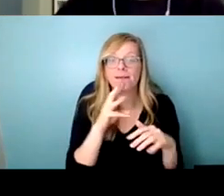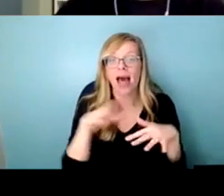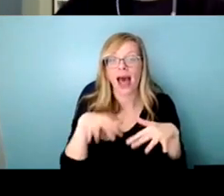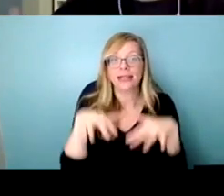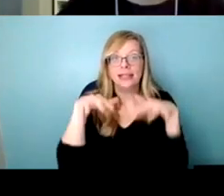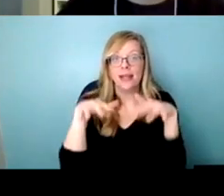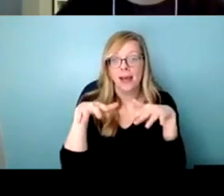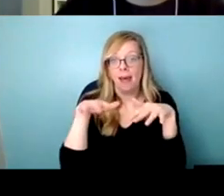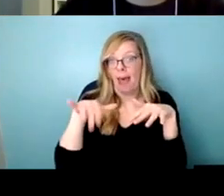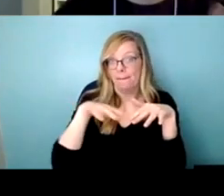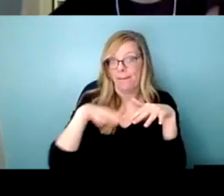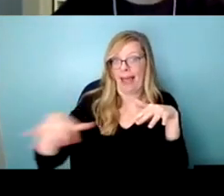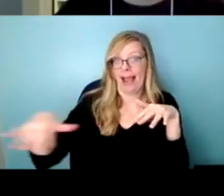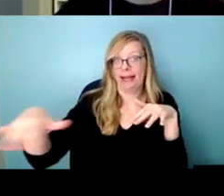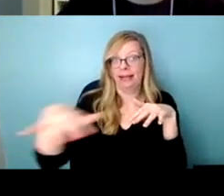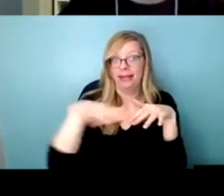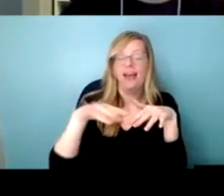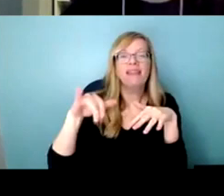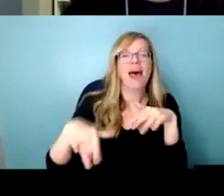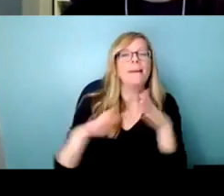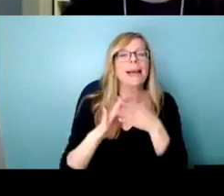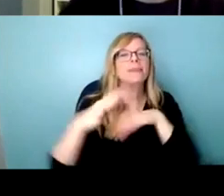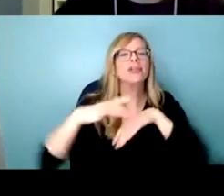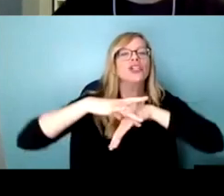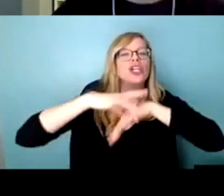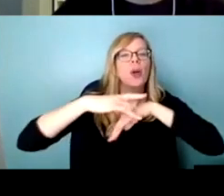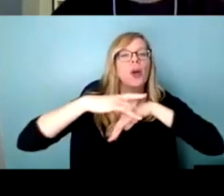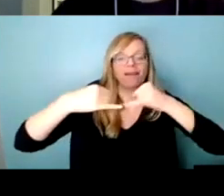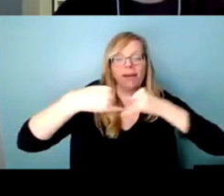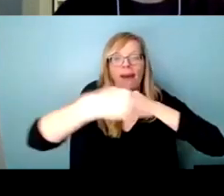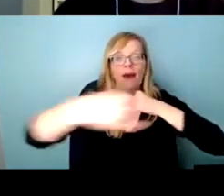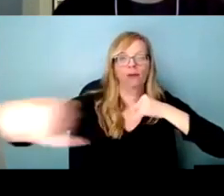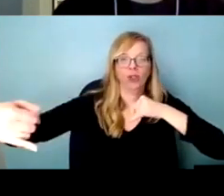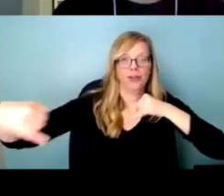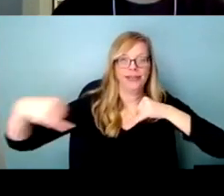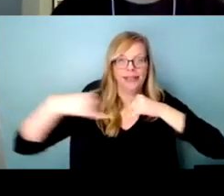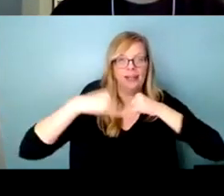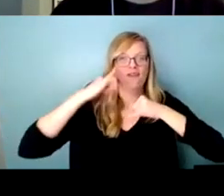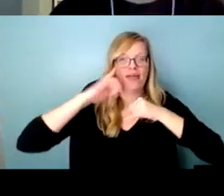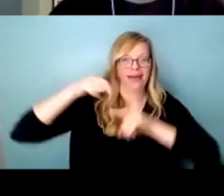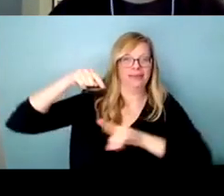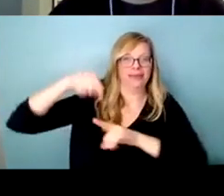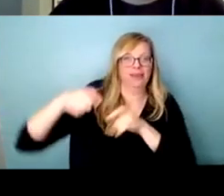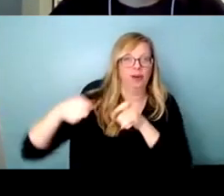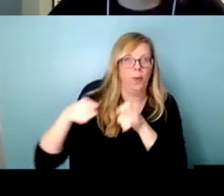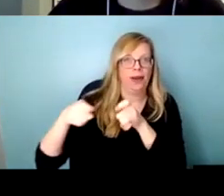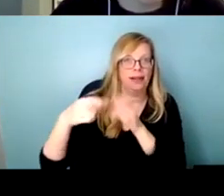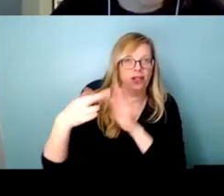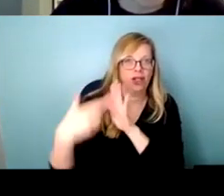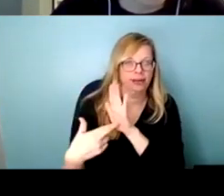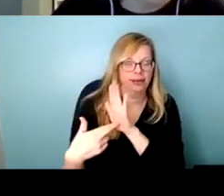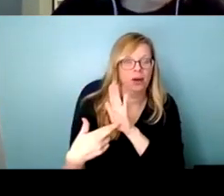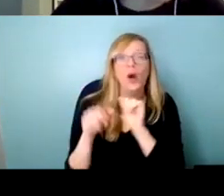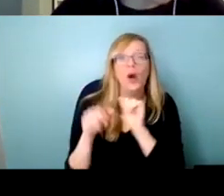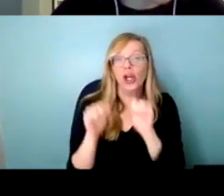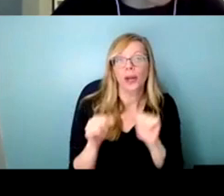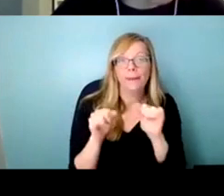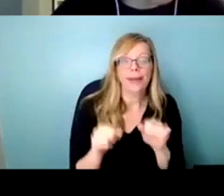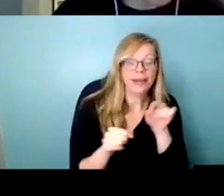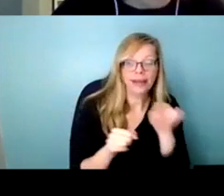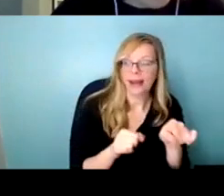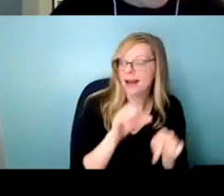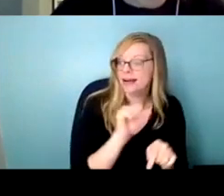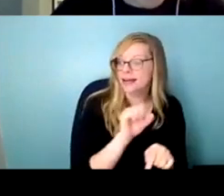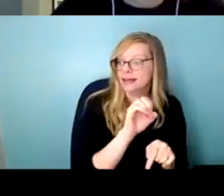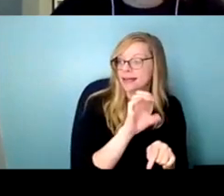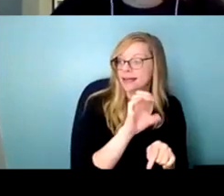geographic boundary around this particular regulation um something might be a sectoral application so for example